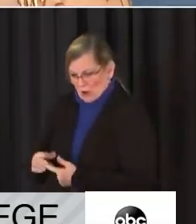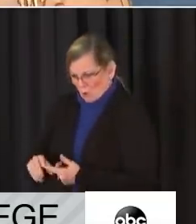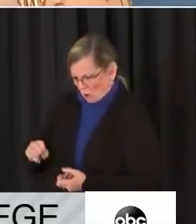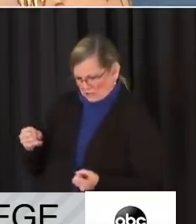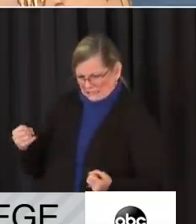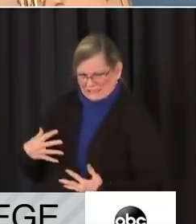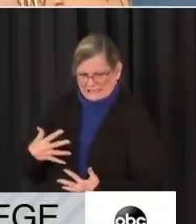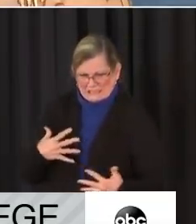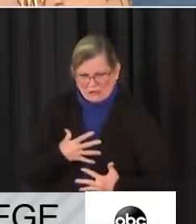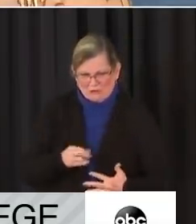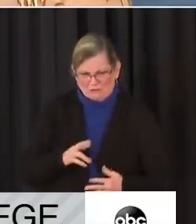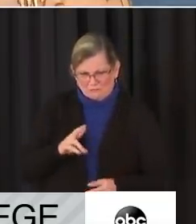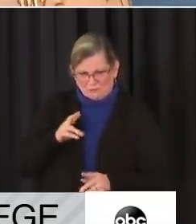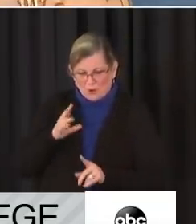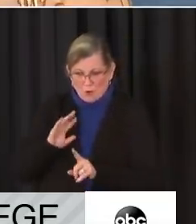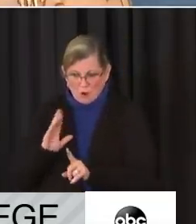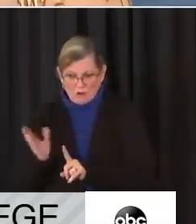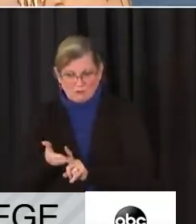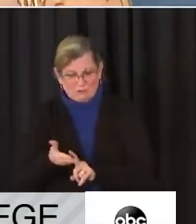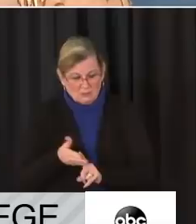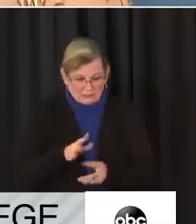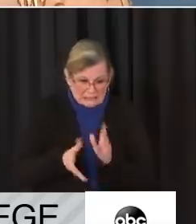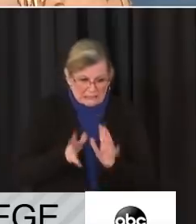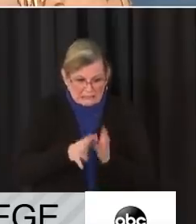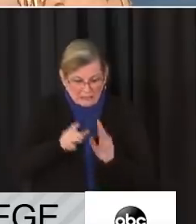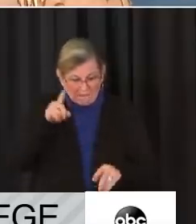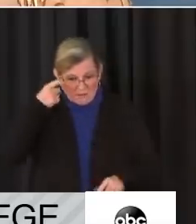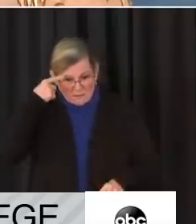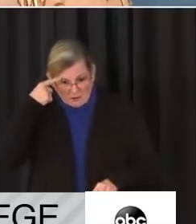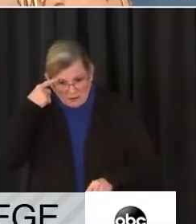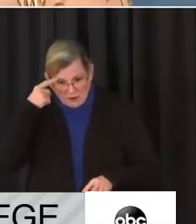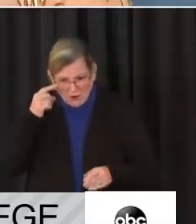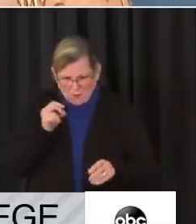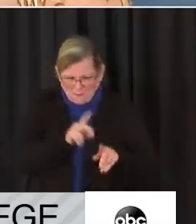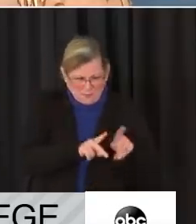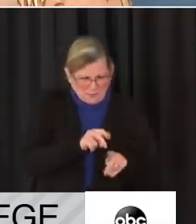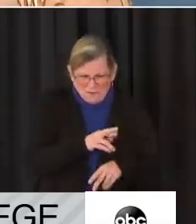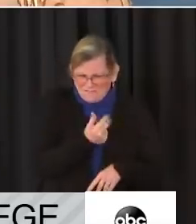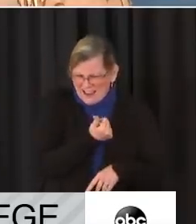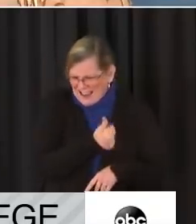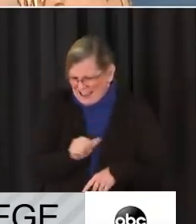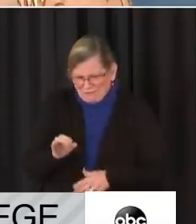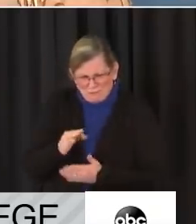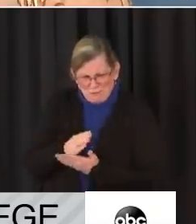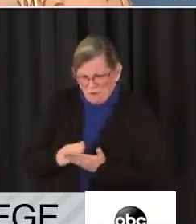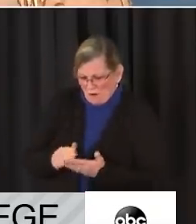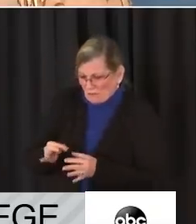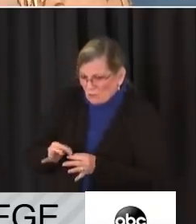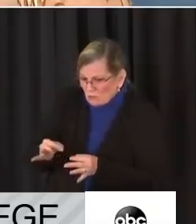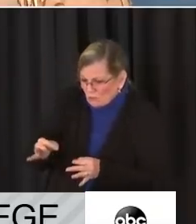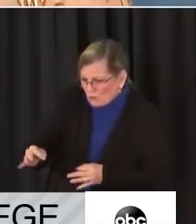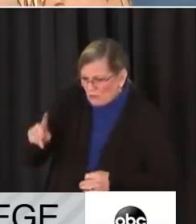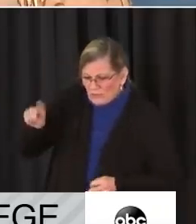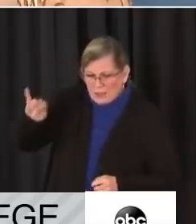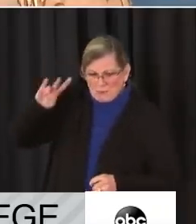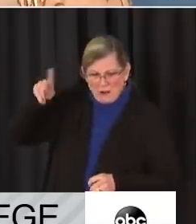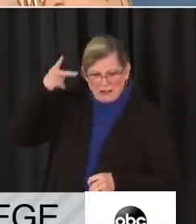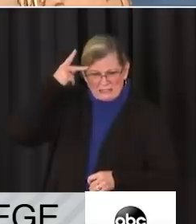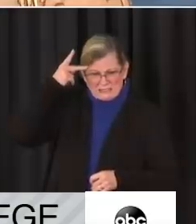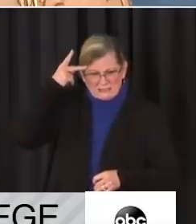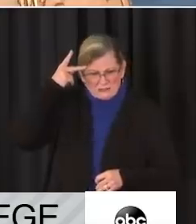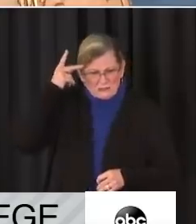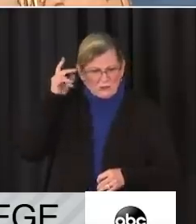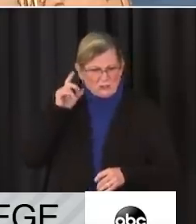a government, the civilian population, or any segment thereof in furtherance of political or